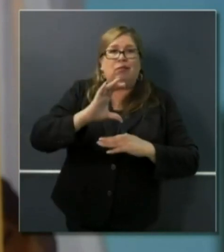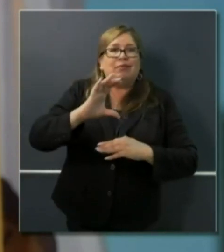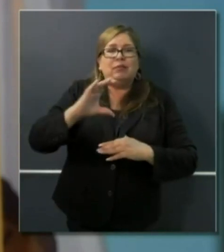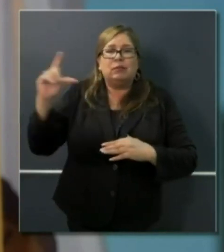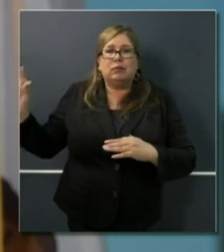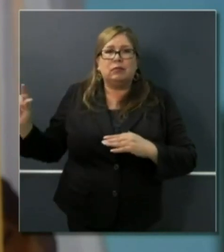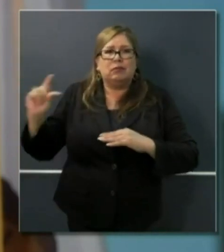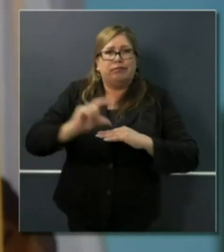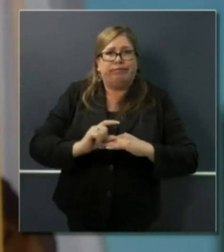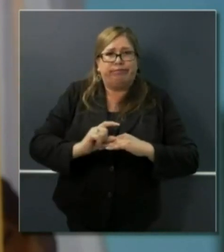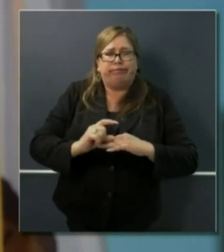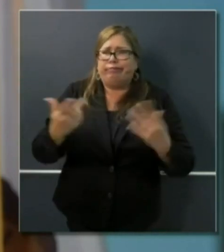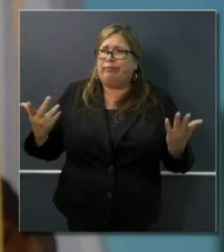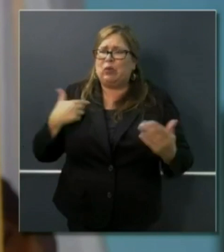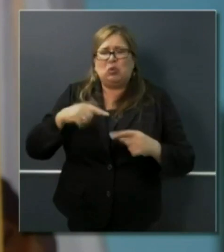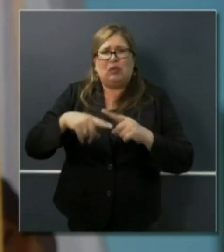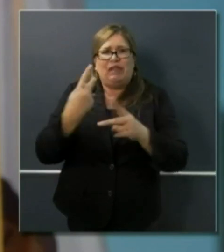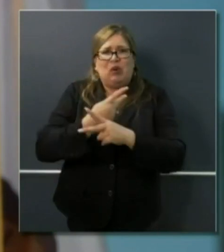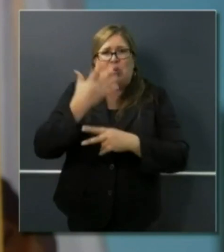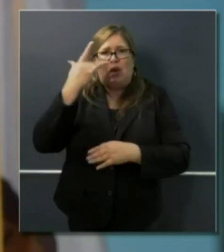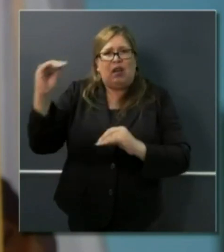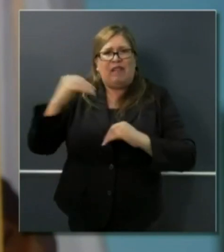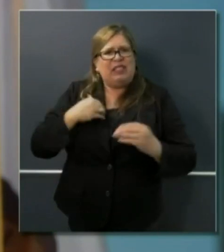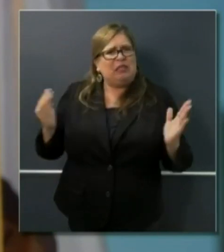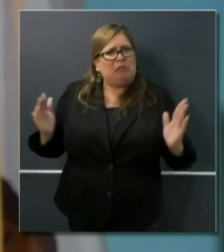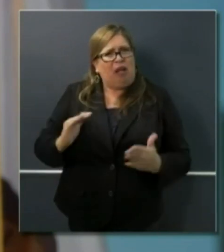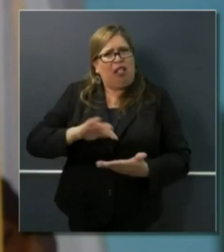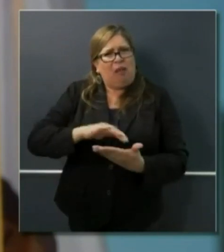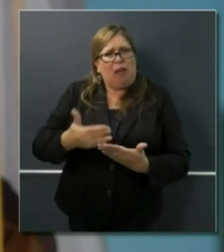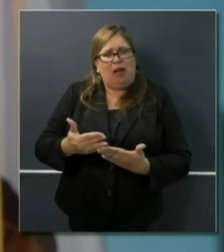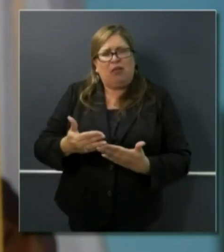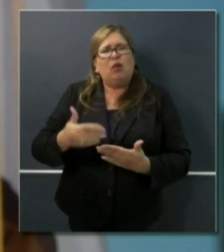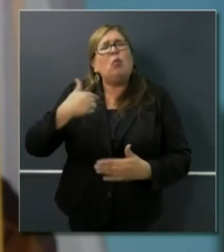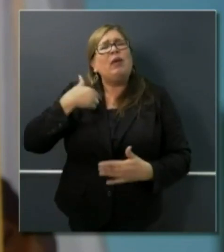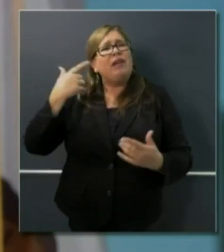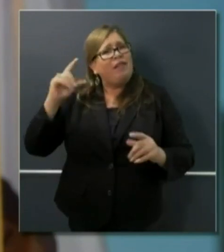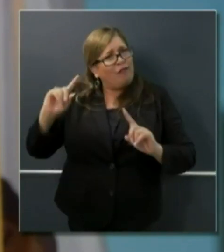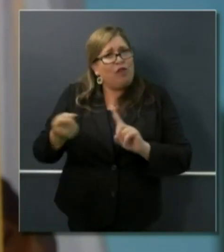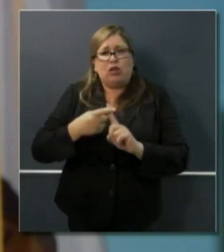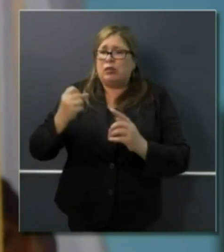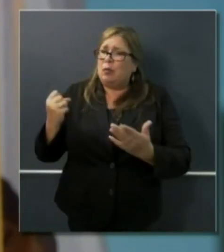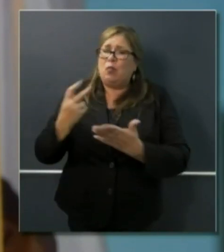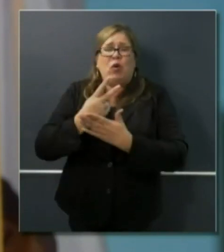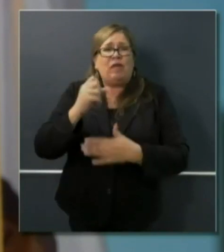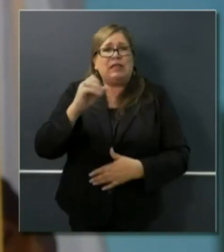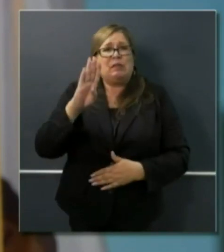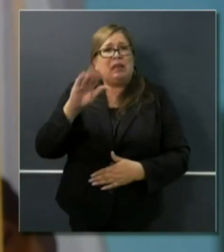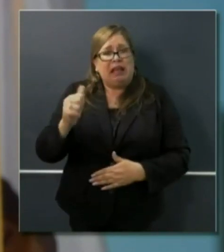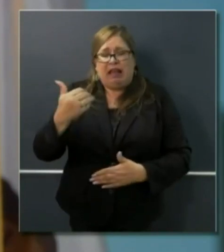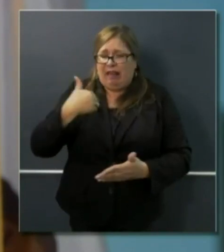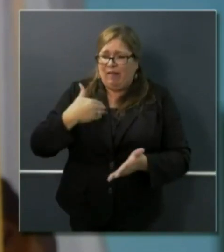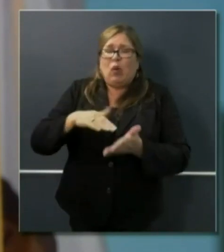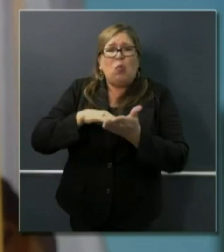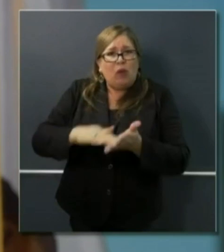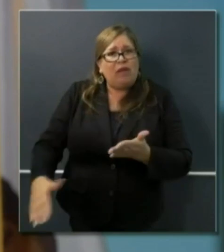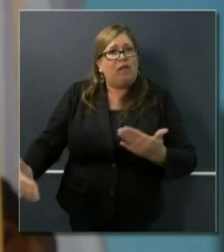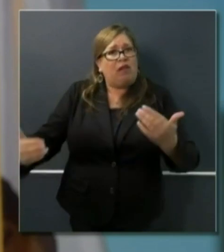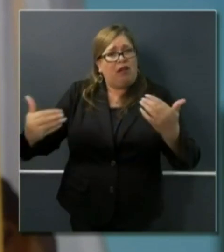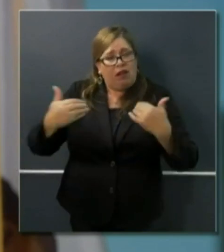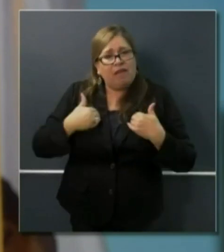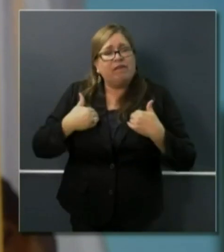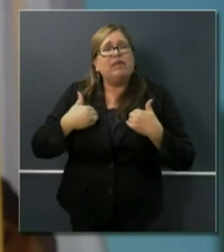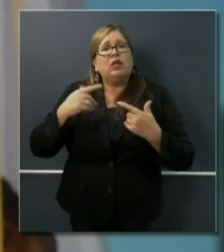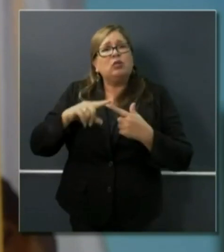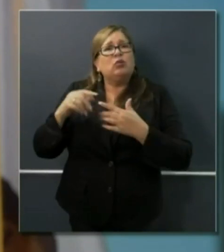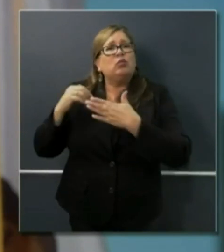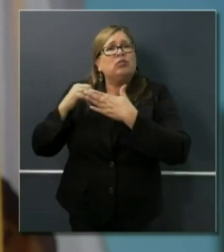We're trying to understand exactly why. As you know, we were the first to get SBA approval on the waivers to draw down on the disaster